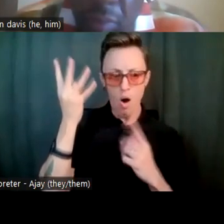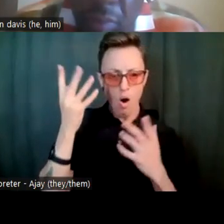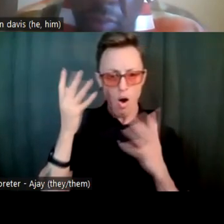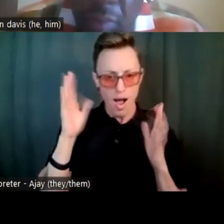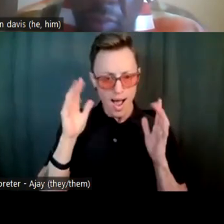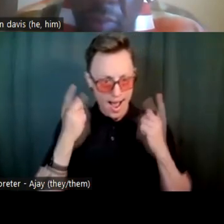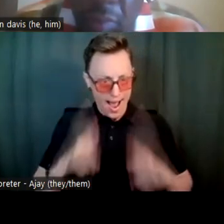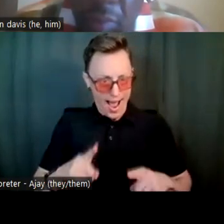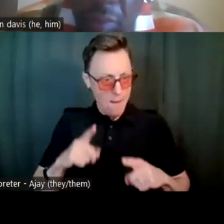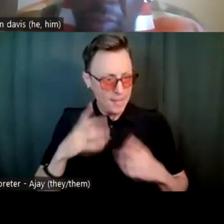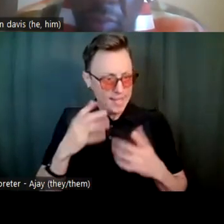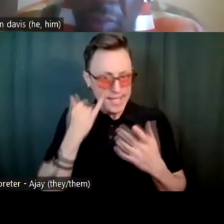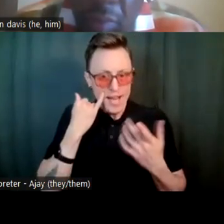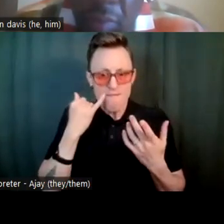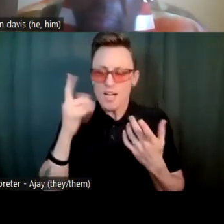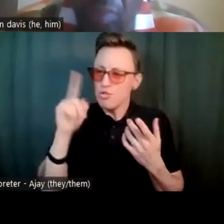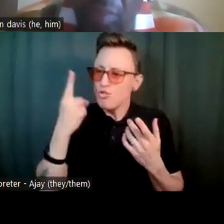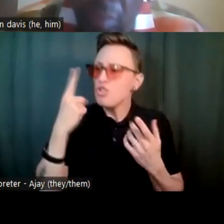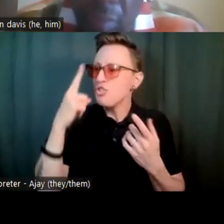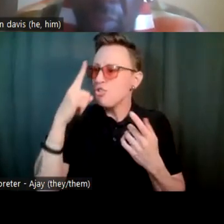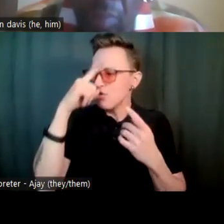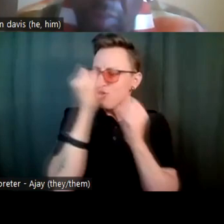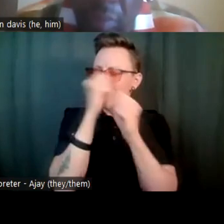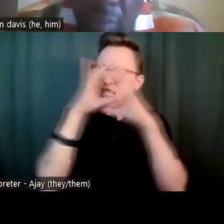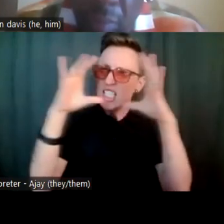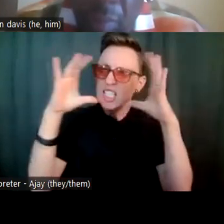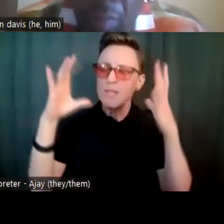would only dream and try and make them happen.